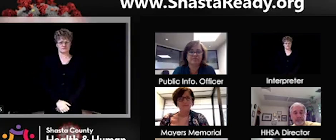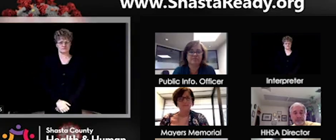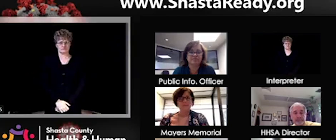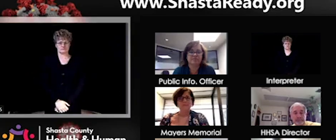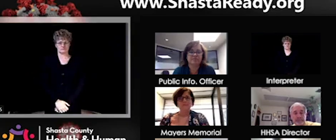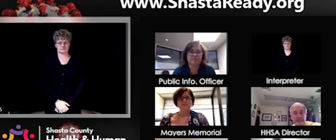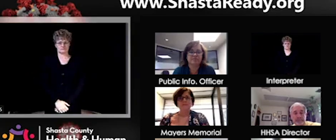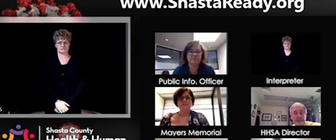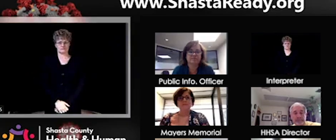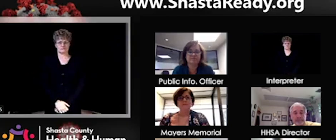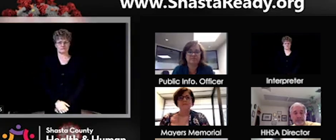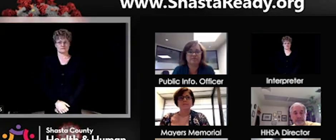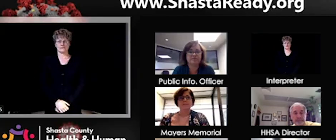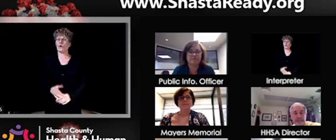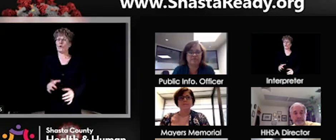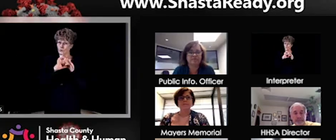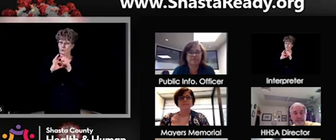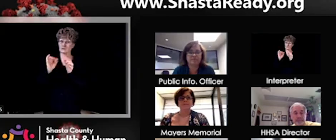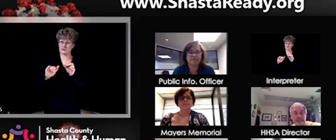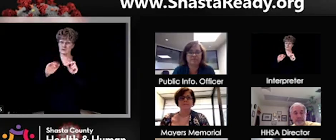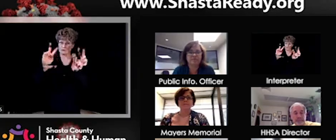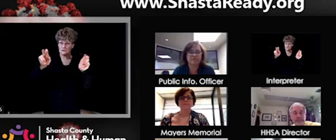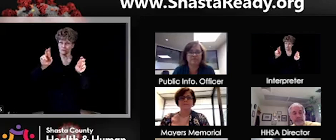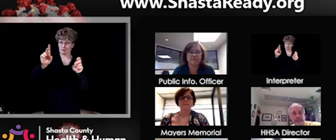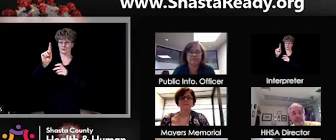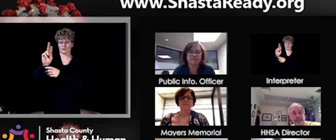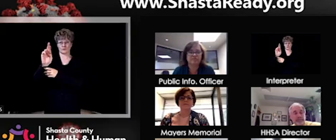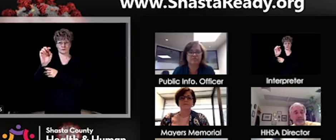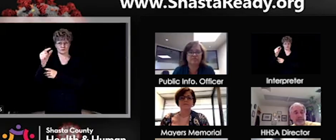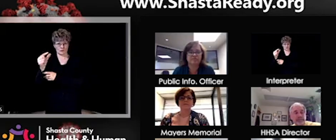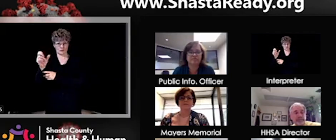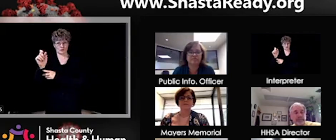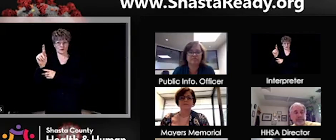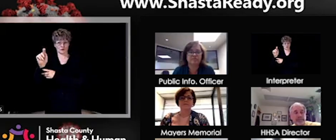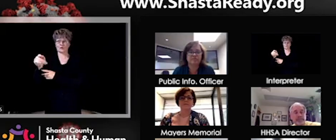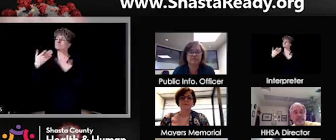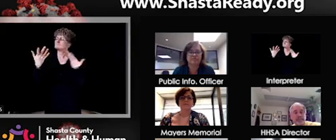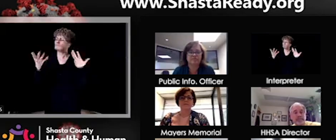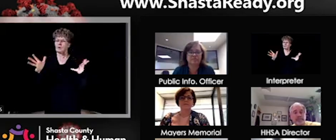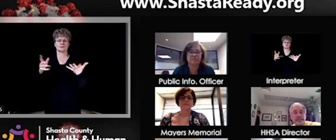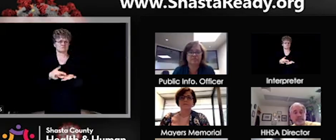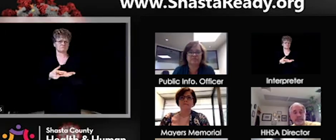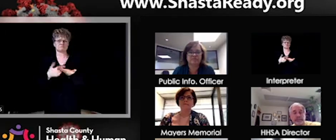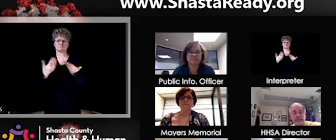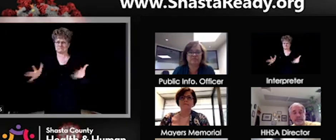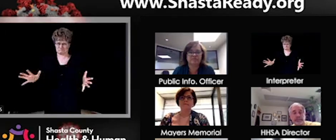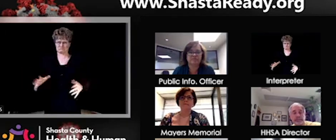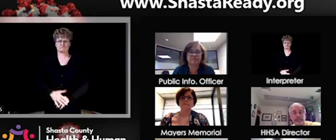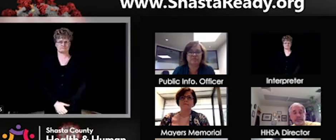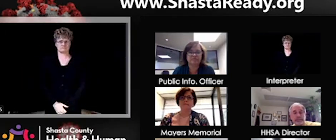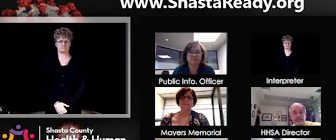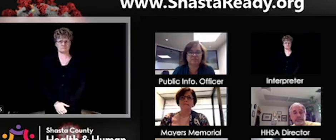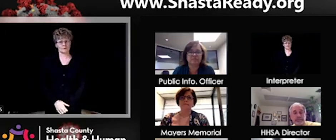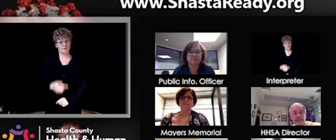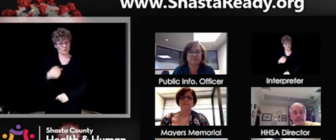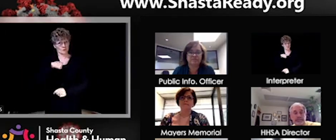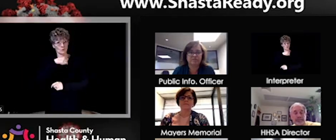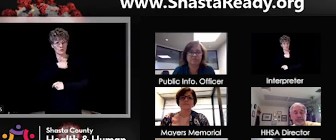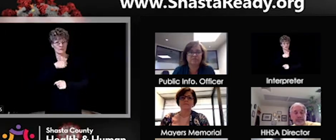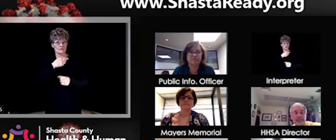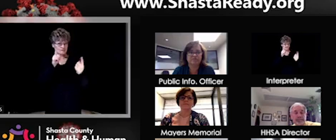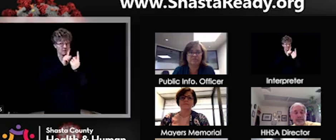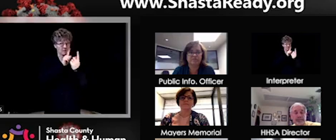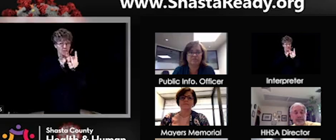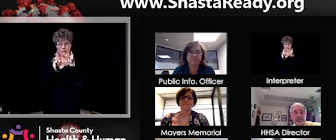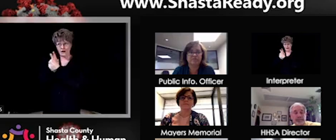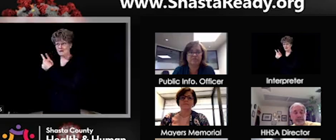the drag strip, we've already addressed that. Uh, there's been other events, um, that we have addressed and continue to address, and we do work